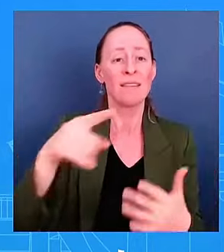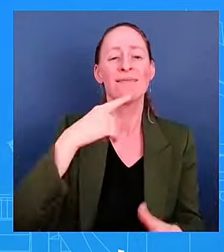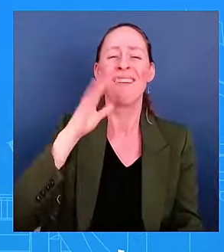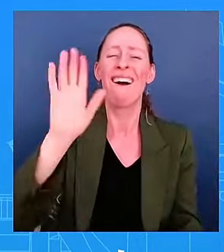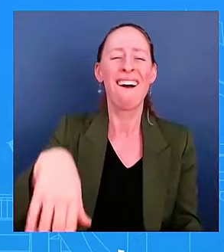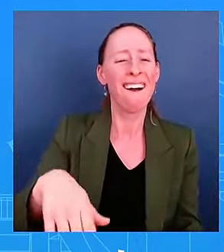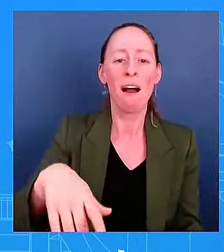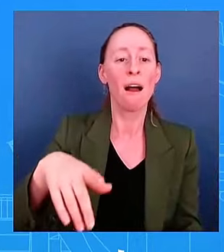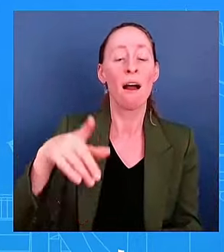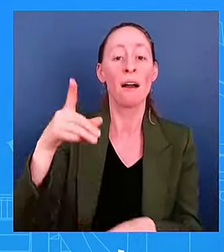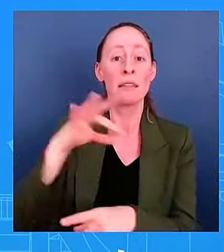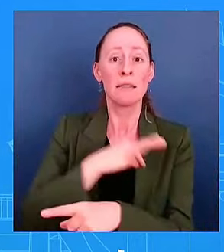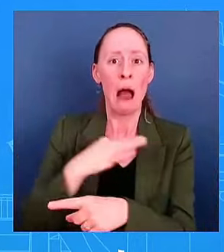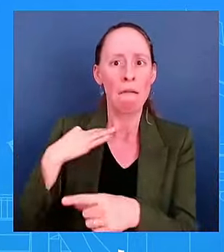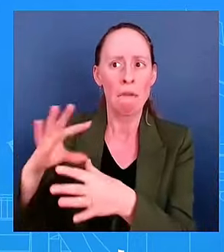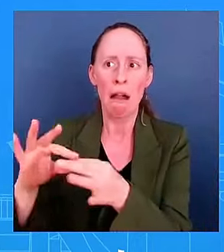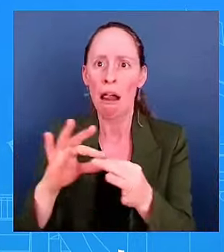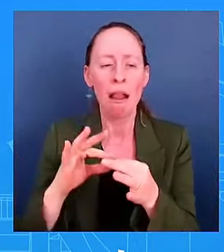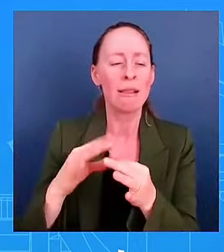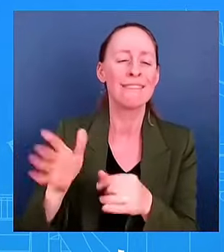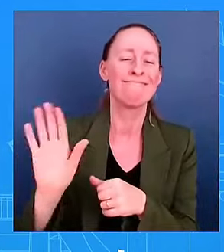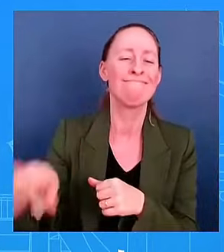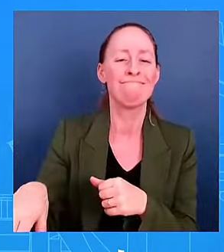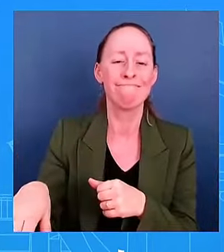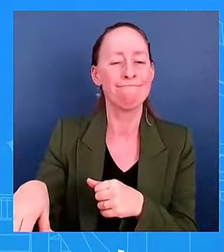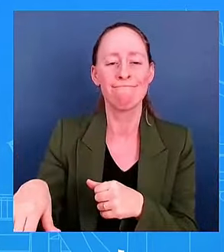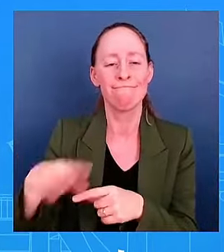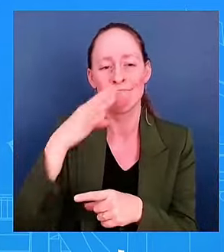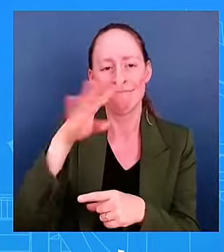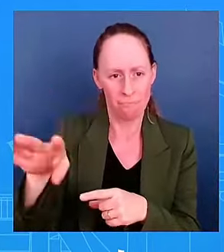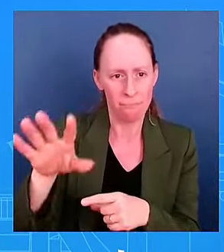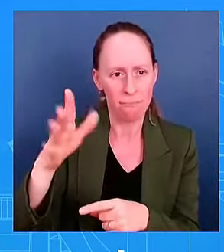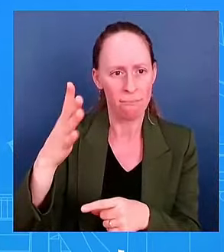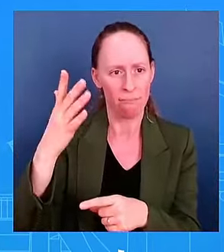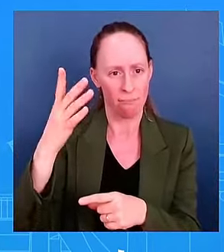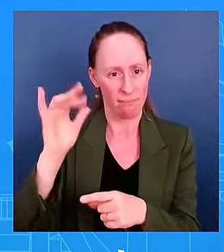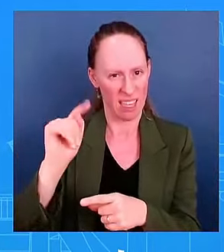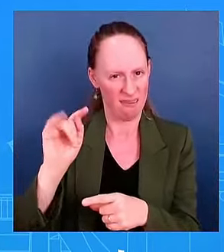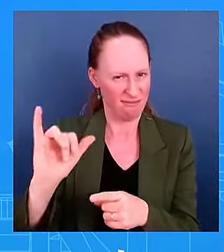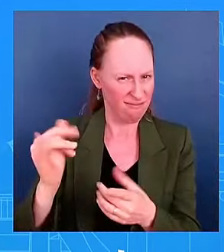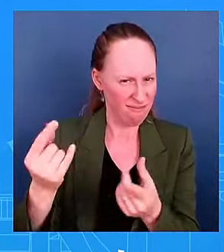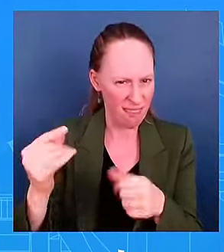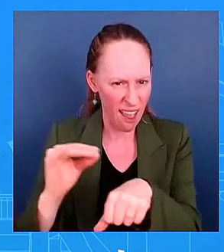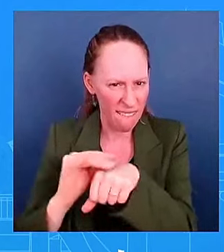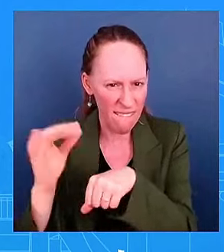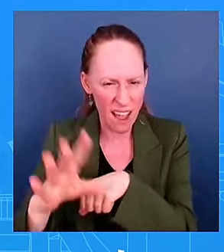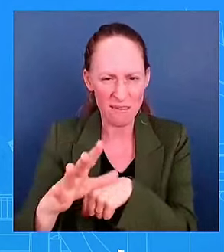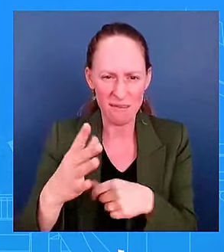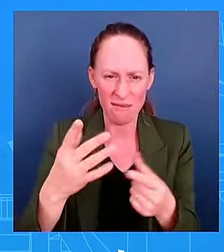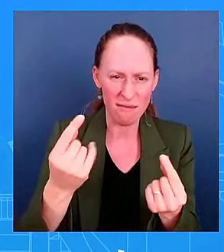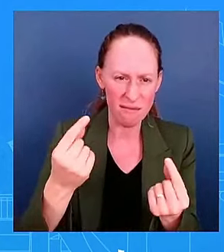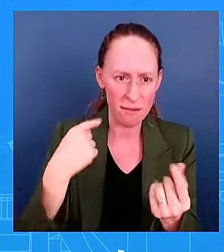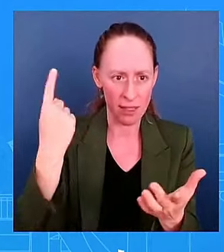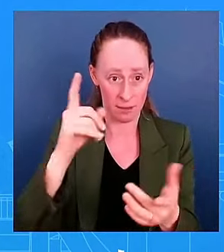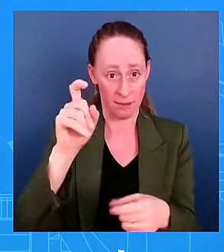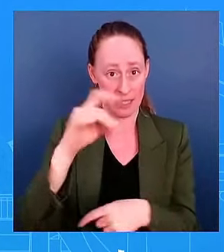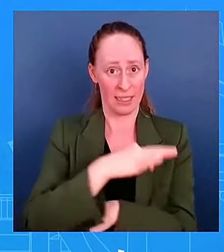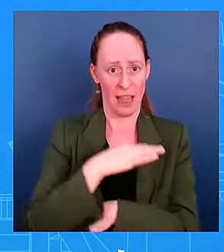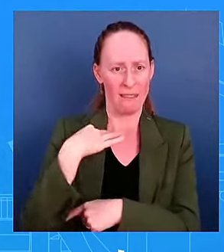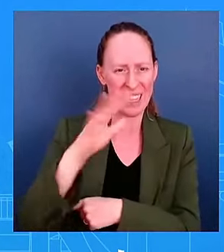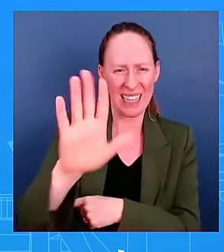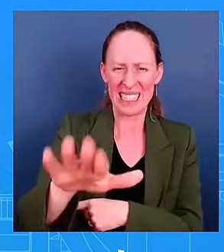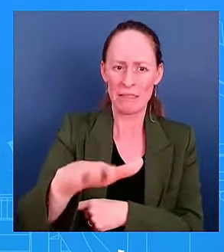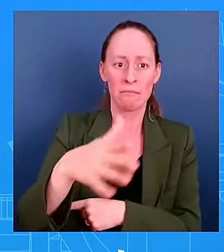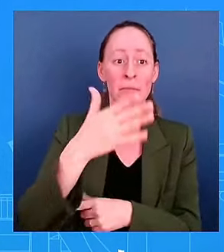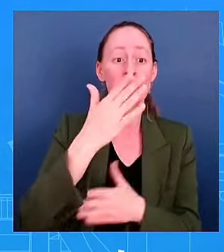it gives the impression that his staff is asking me to, you know, slow down or maybe cancel some trips or have a lighter